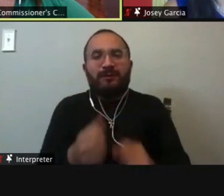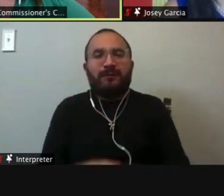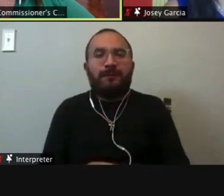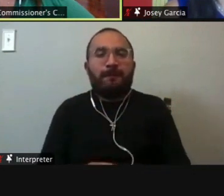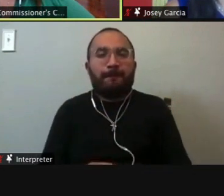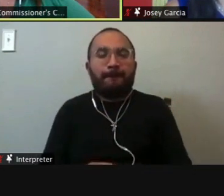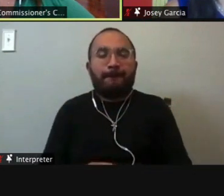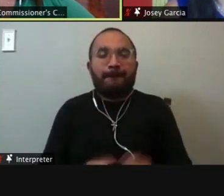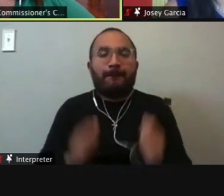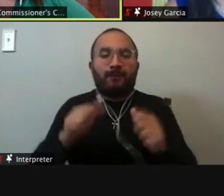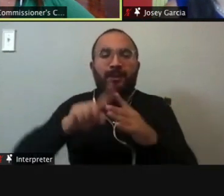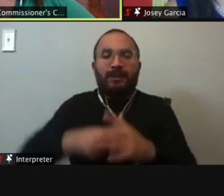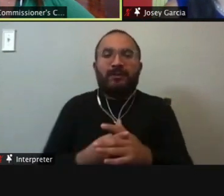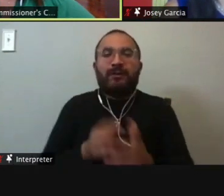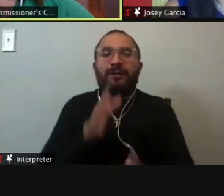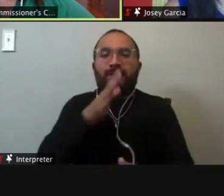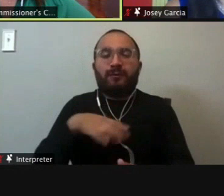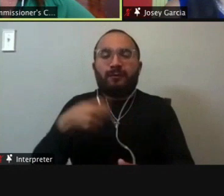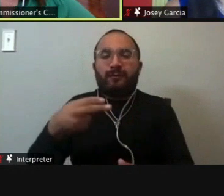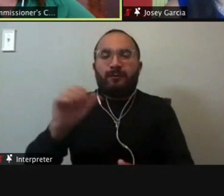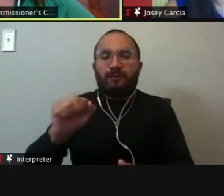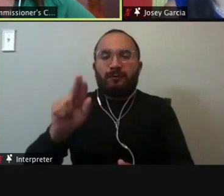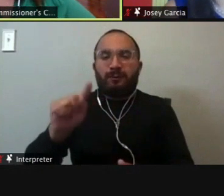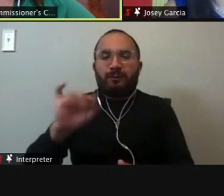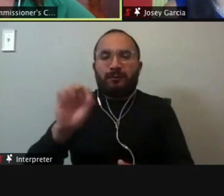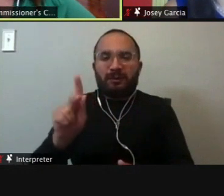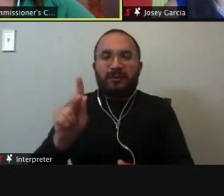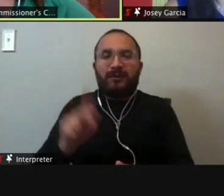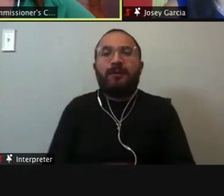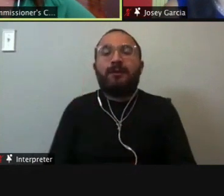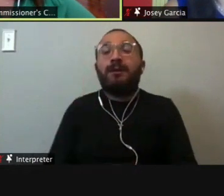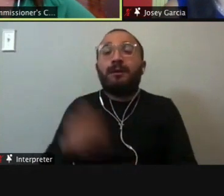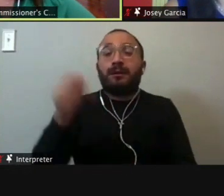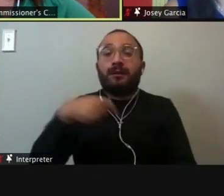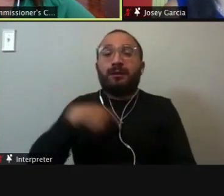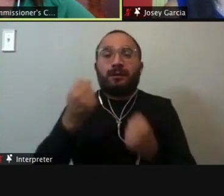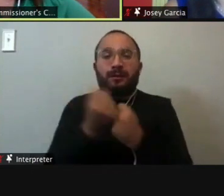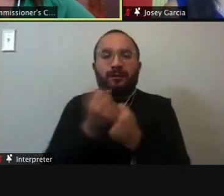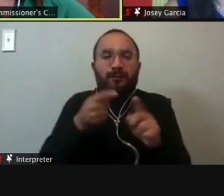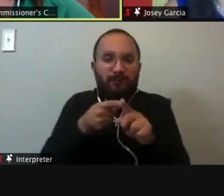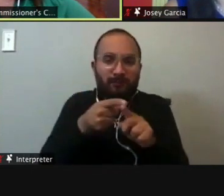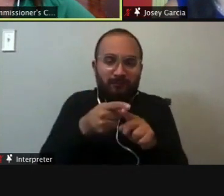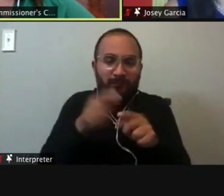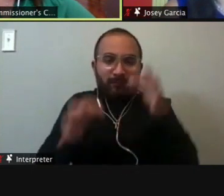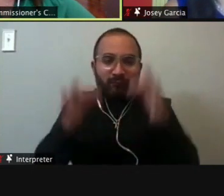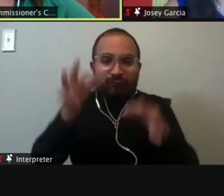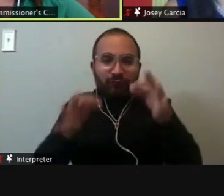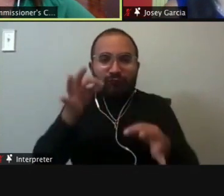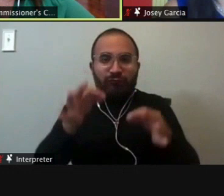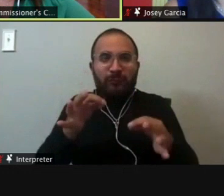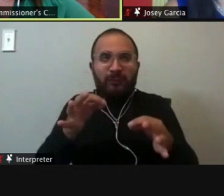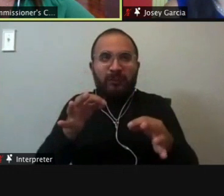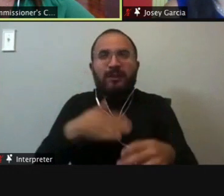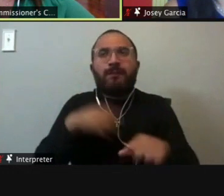Um, and we can start with Ms. Hortix on that one. Sure. Uh, yes, I support specialty courts. Uh, as an attorney, I